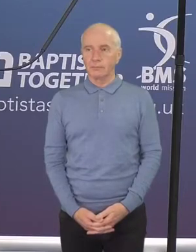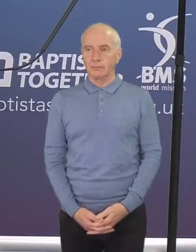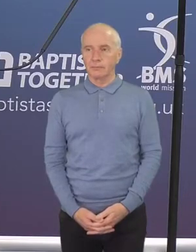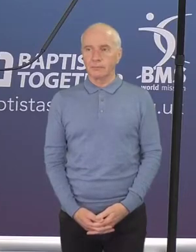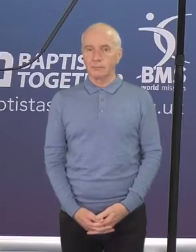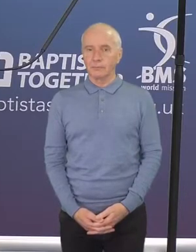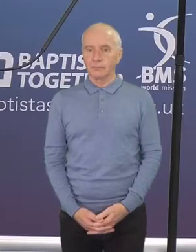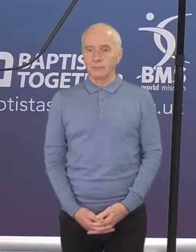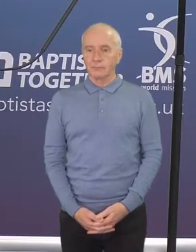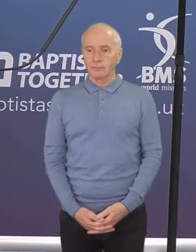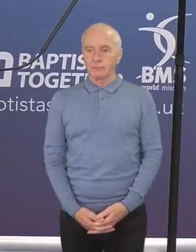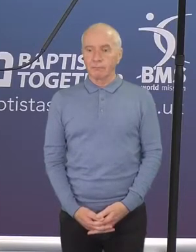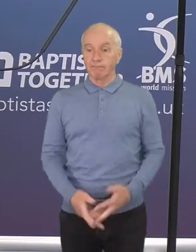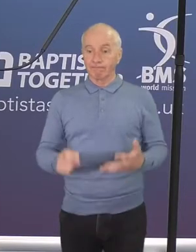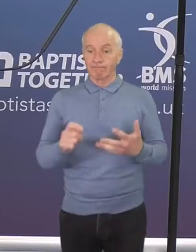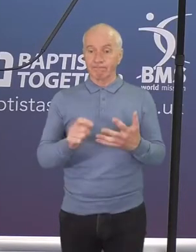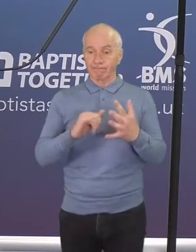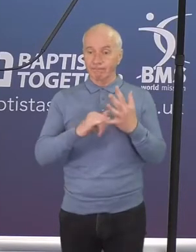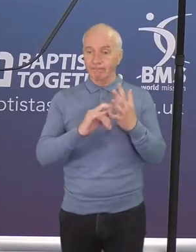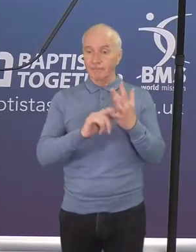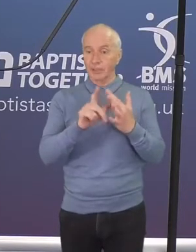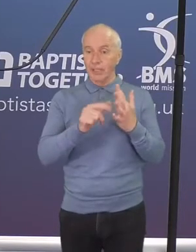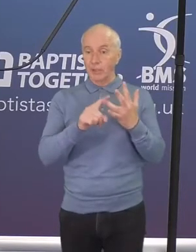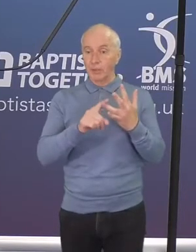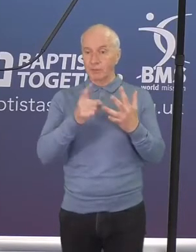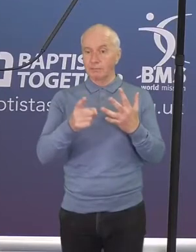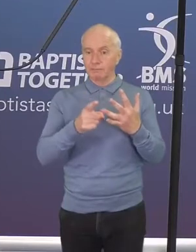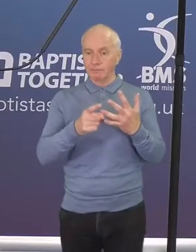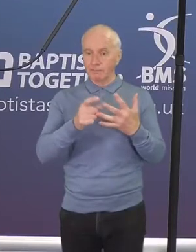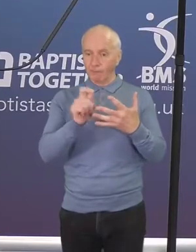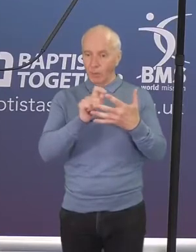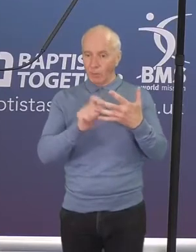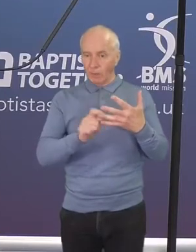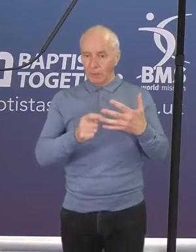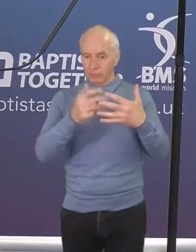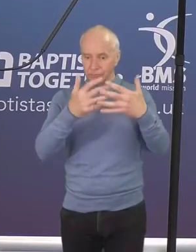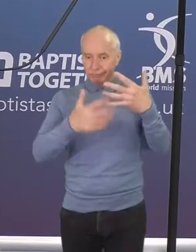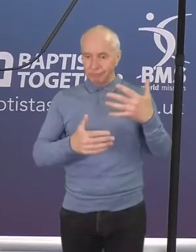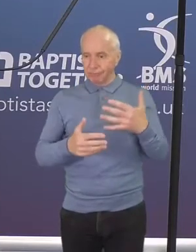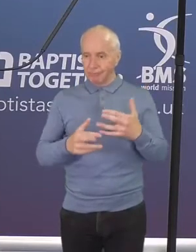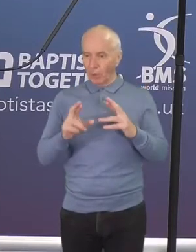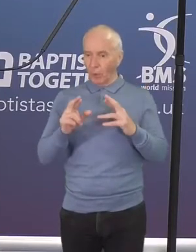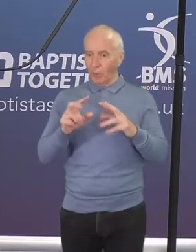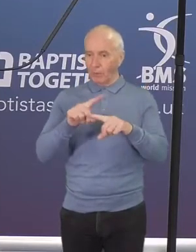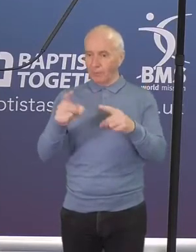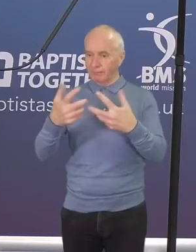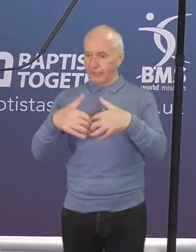We can see the votes coming in on Slido. I'm hoping the technology is working for you.